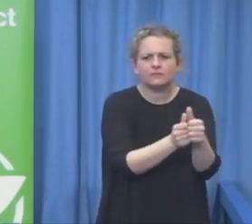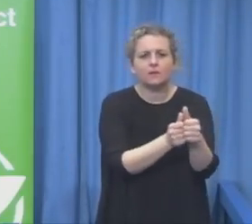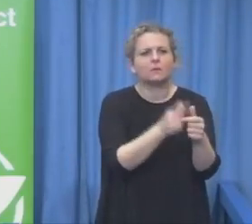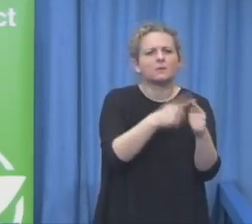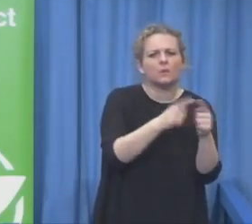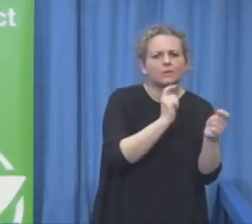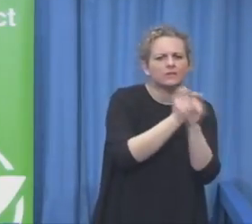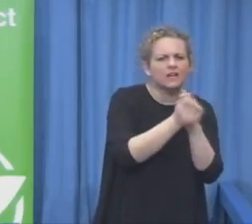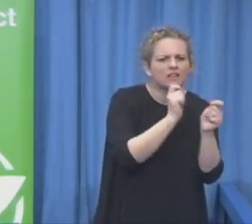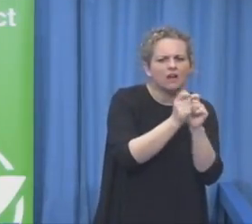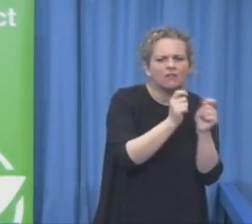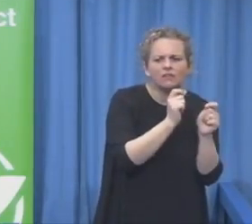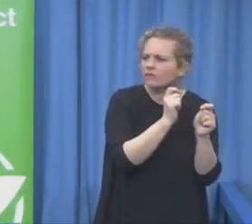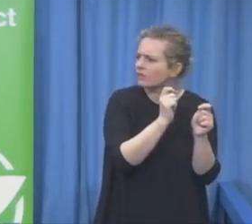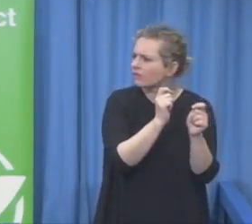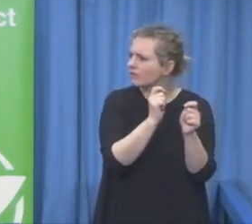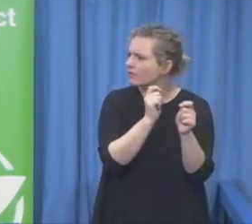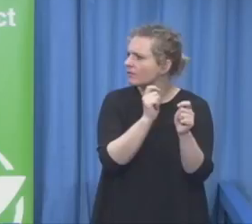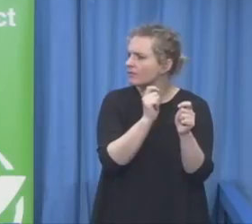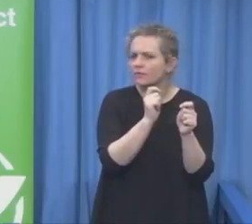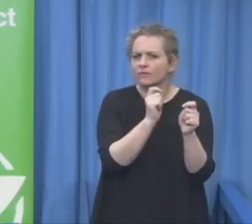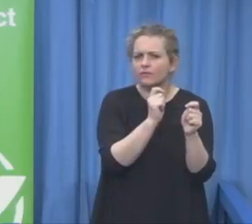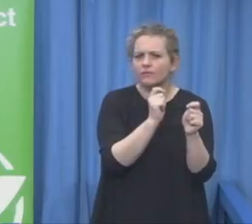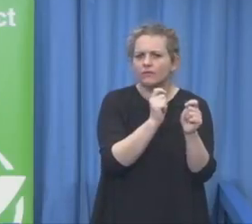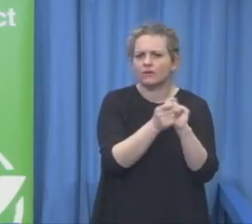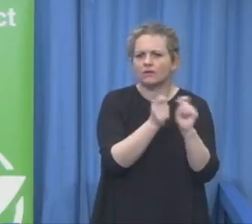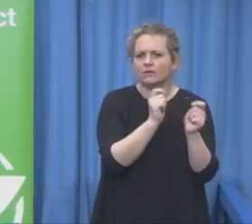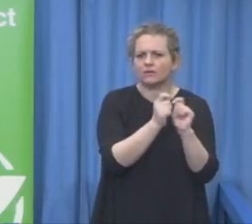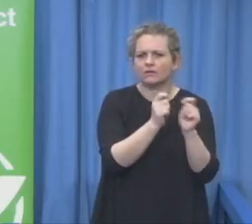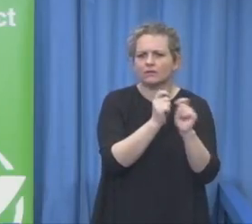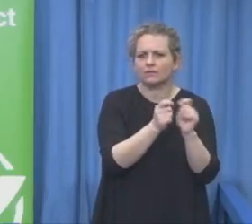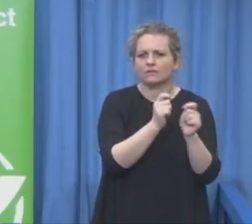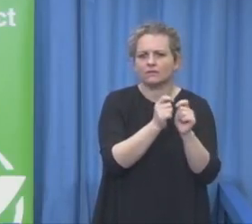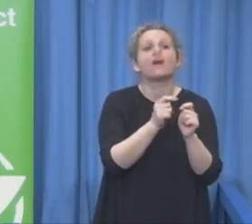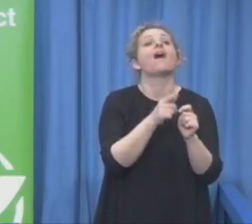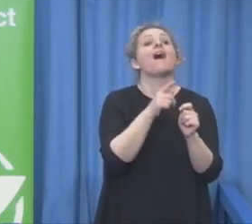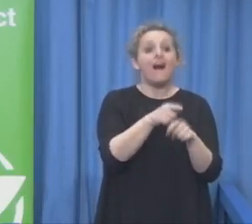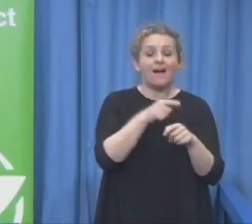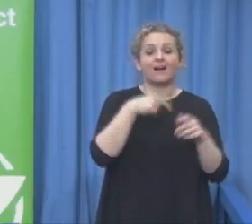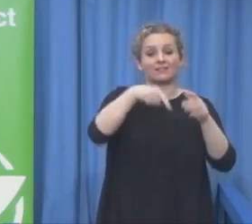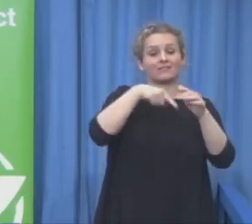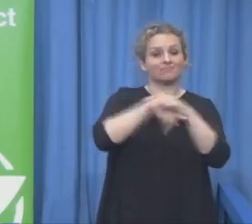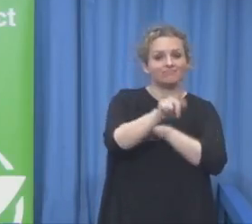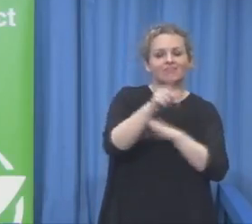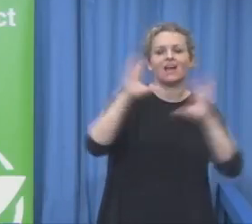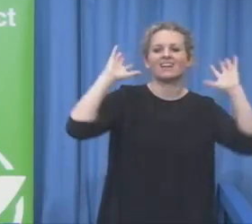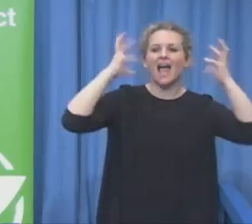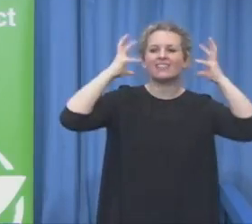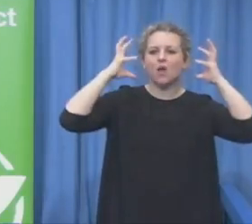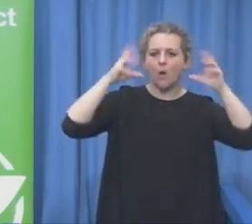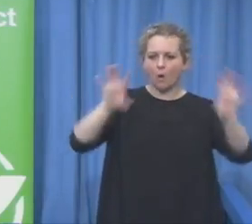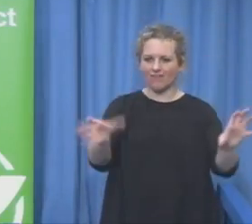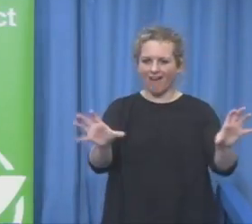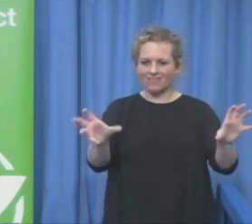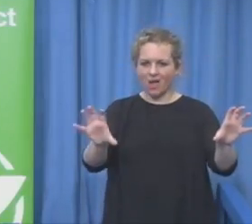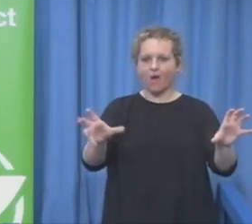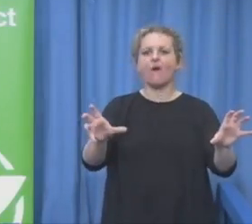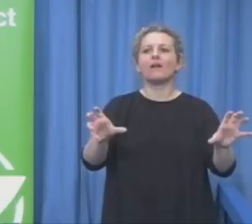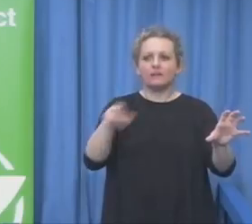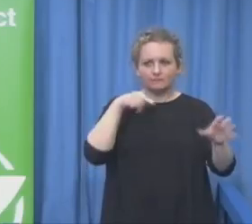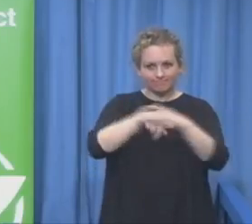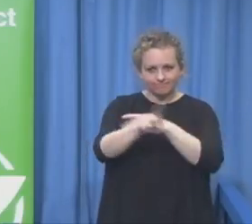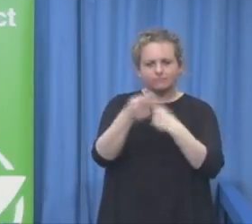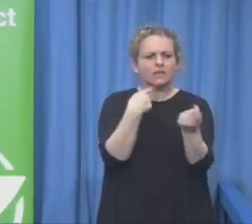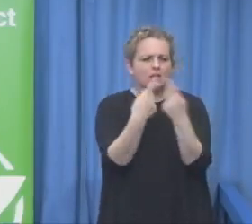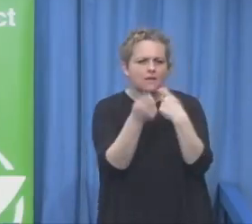Thank you. I thought about what might be a good job for disabled persons. So,